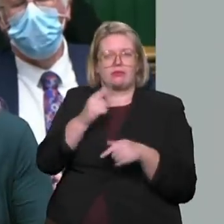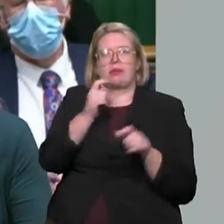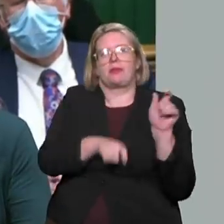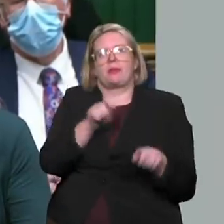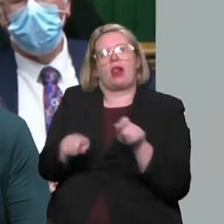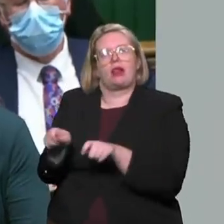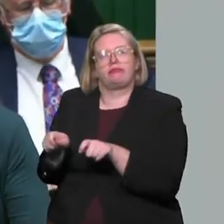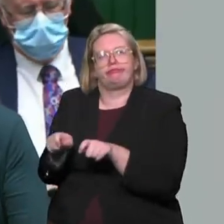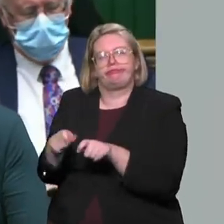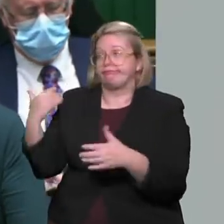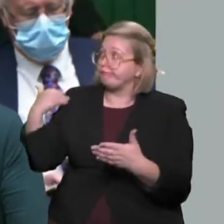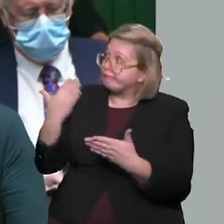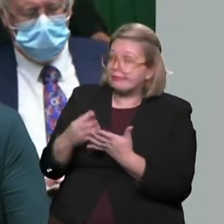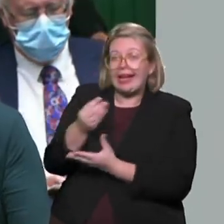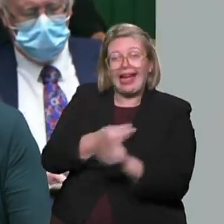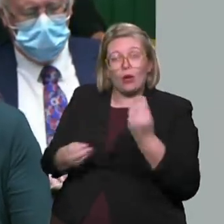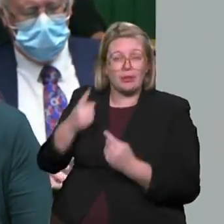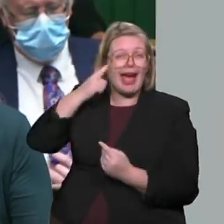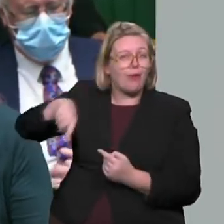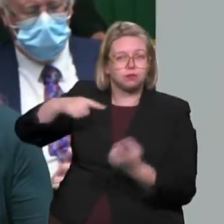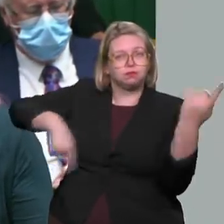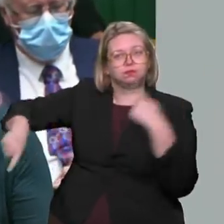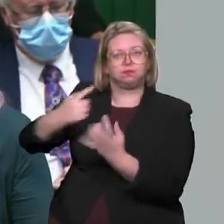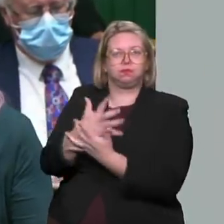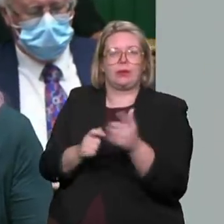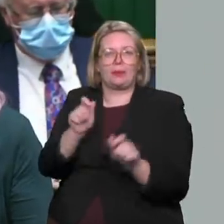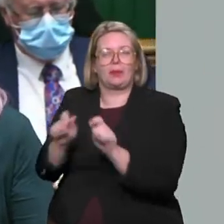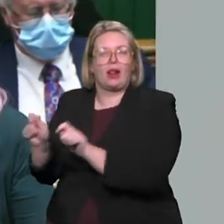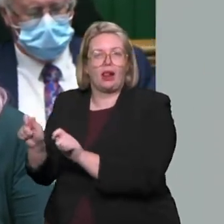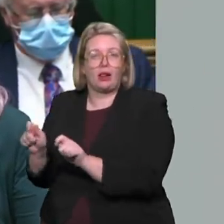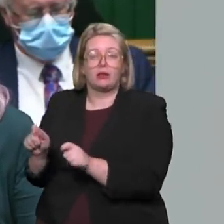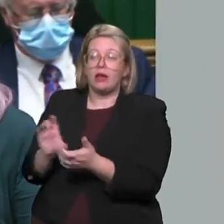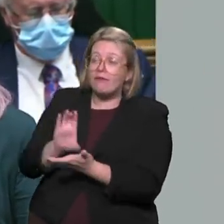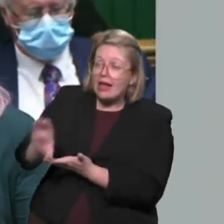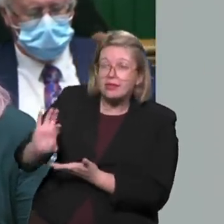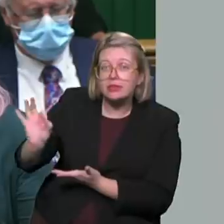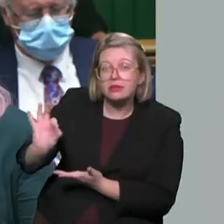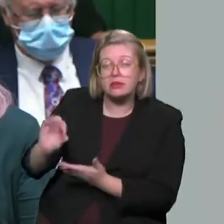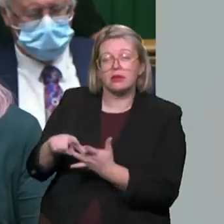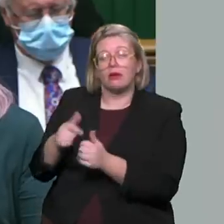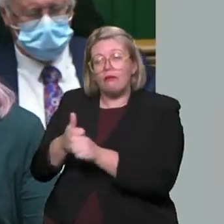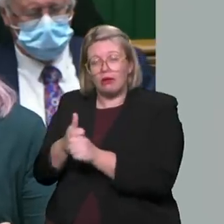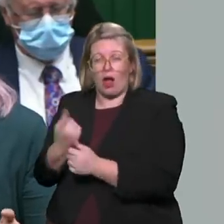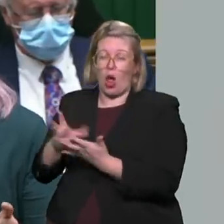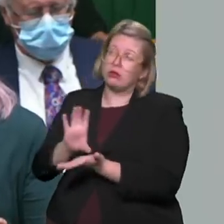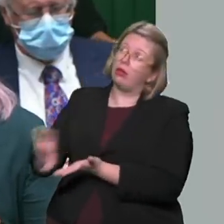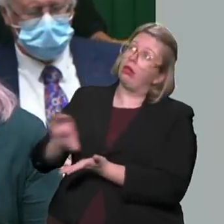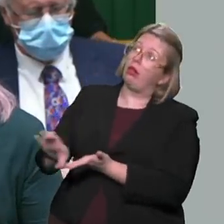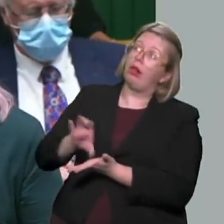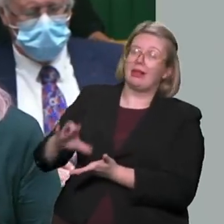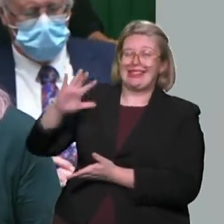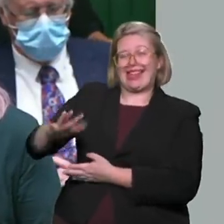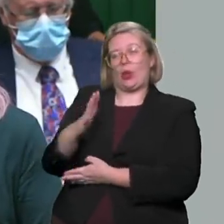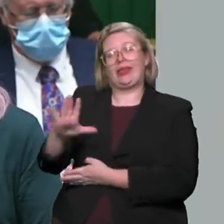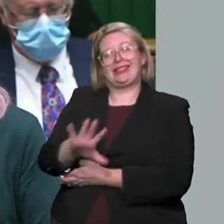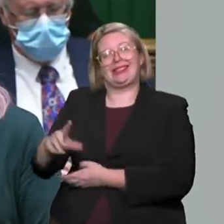the UK economy has left too many people behind, with wealth and investment hoarded in the south-east of England. Devolving